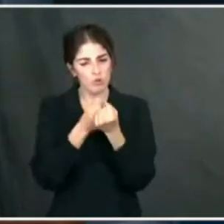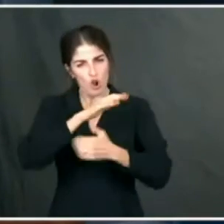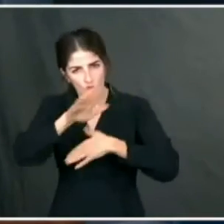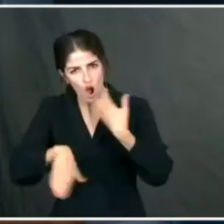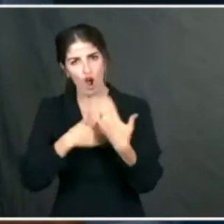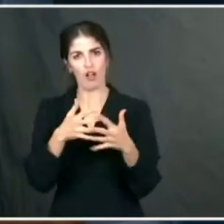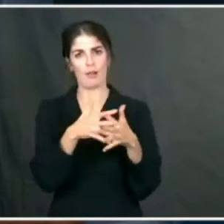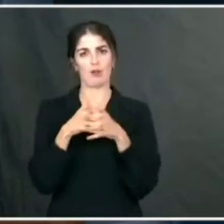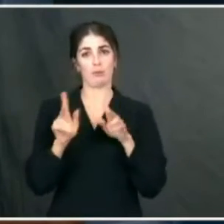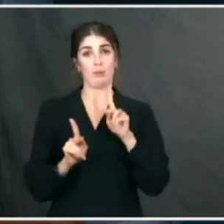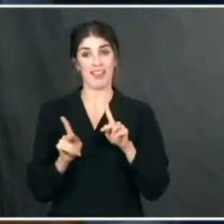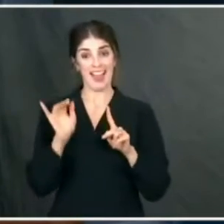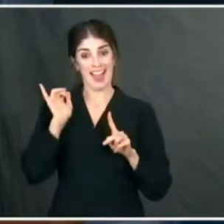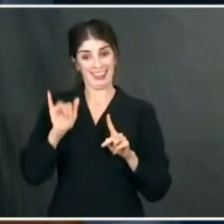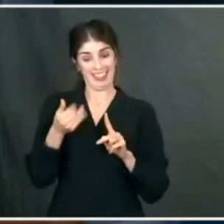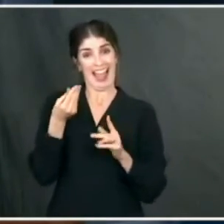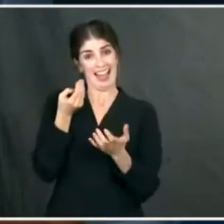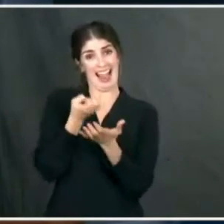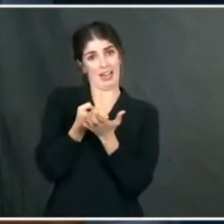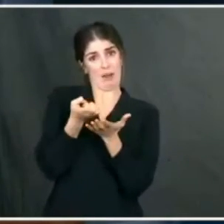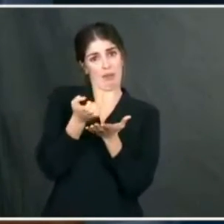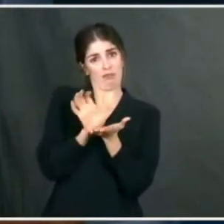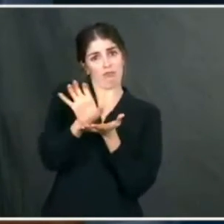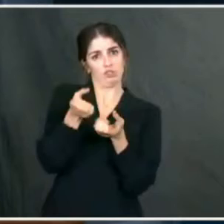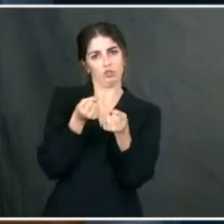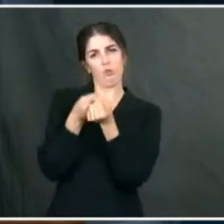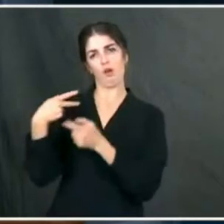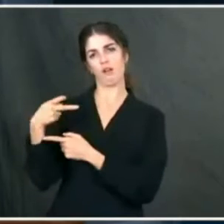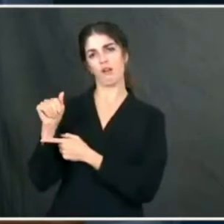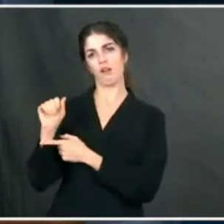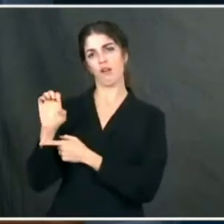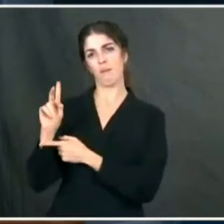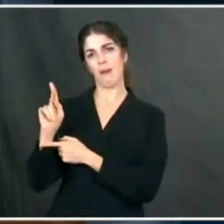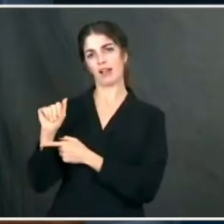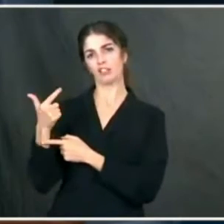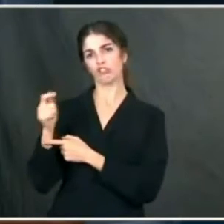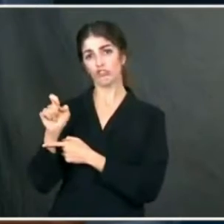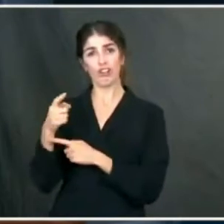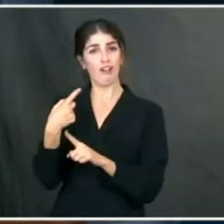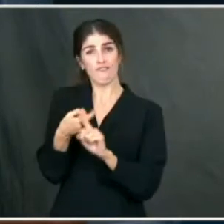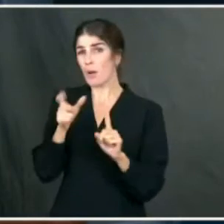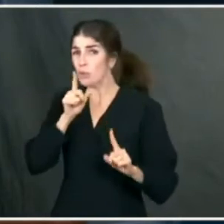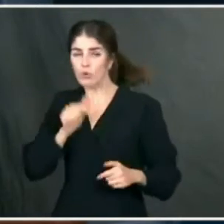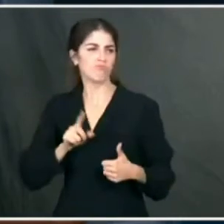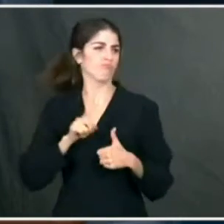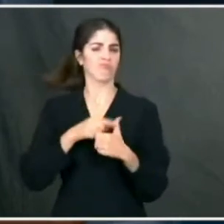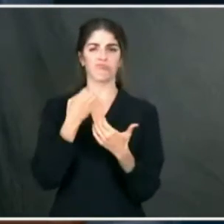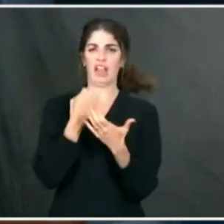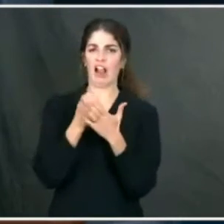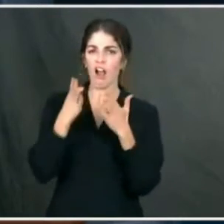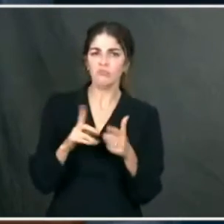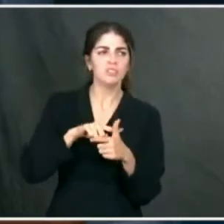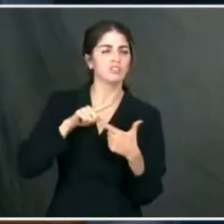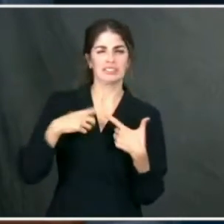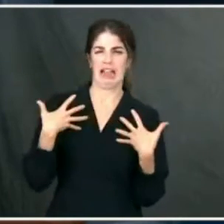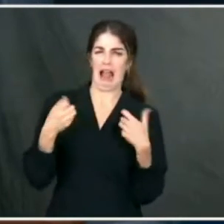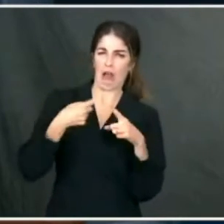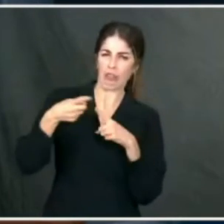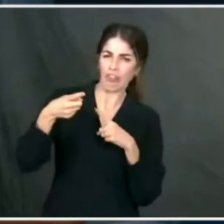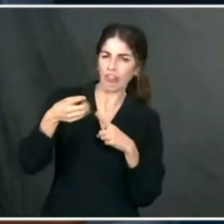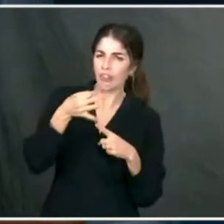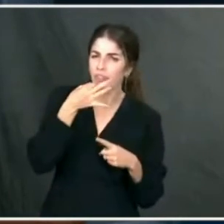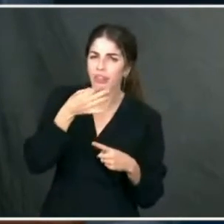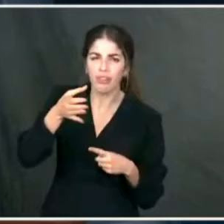The package was designed based on recommendations from health experts, from economists. It's been